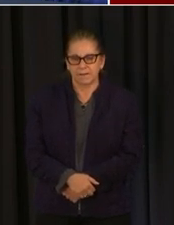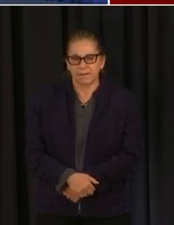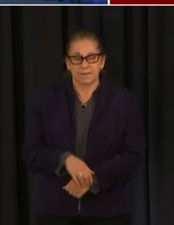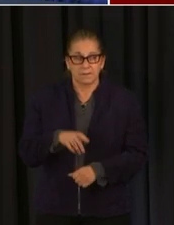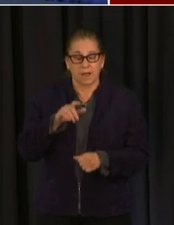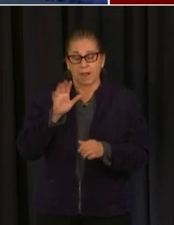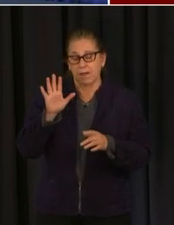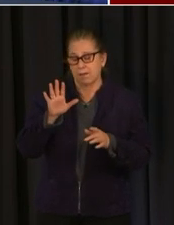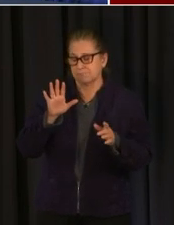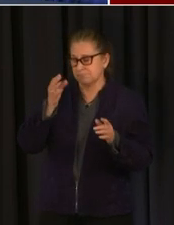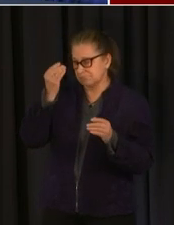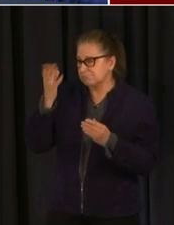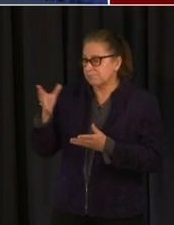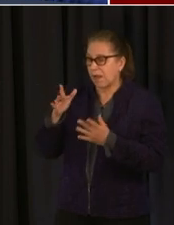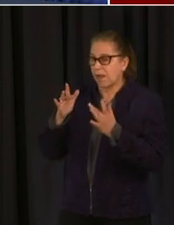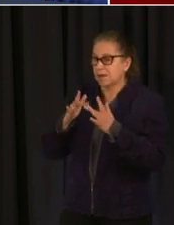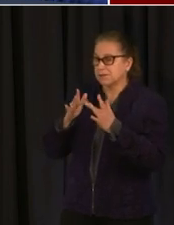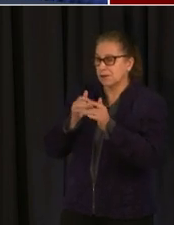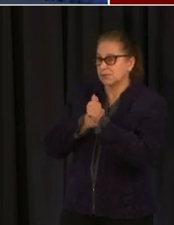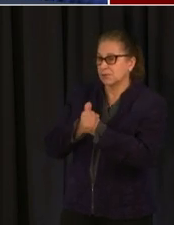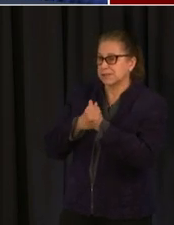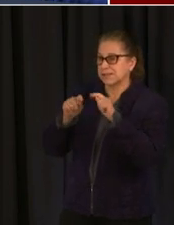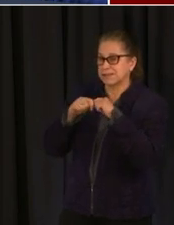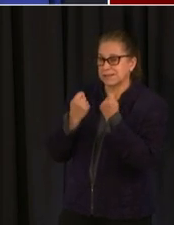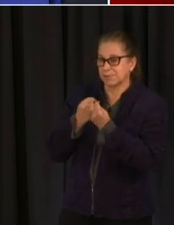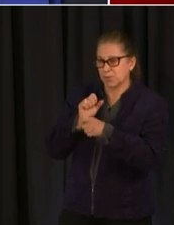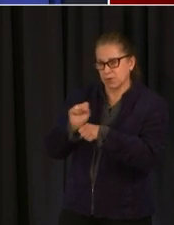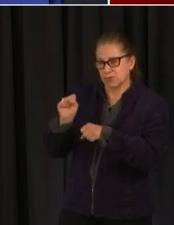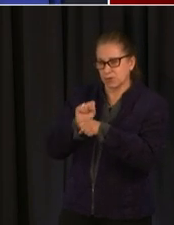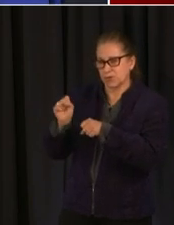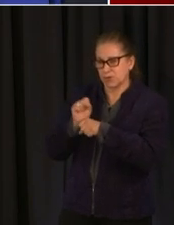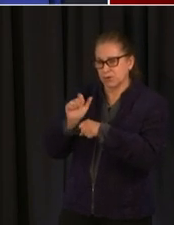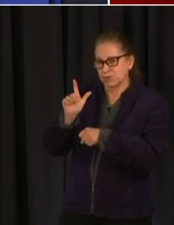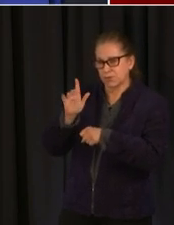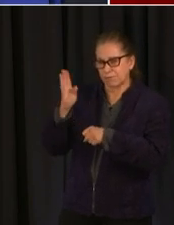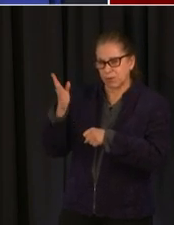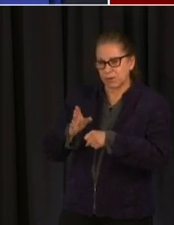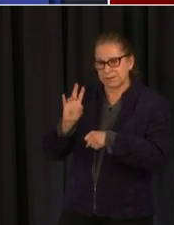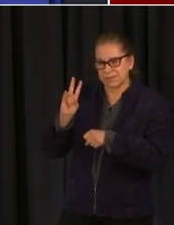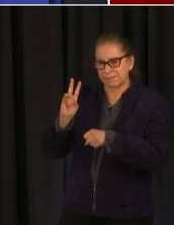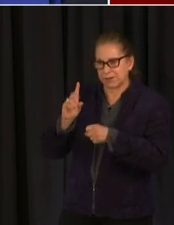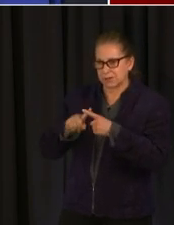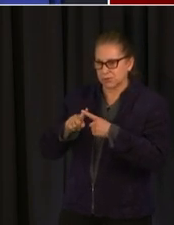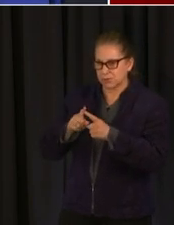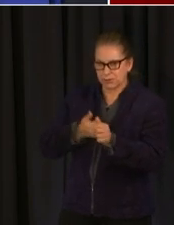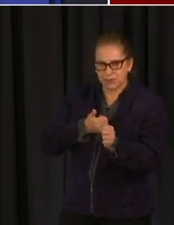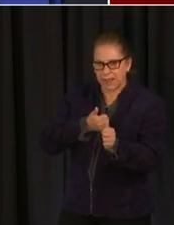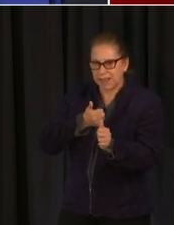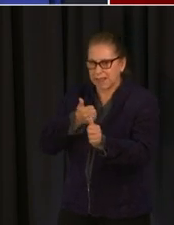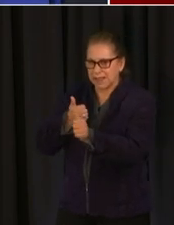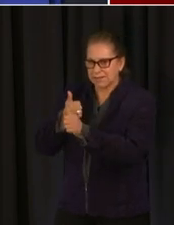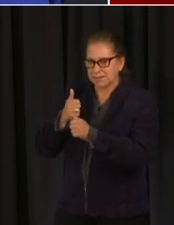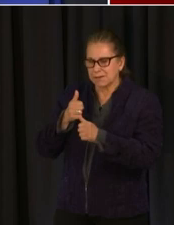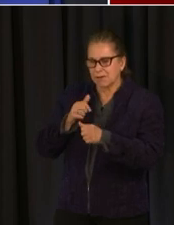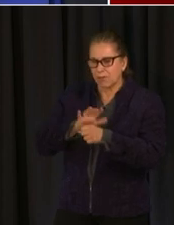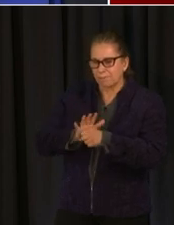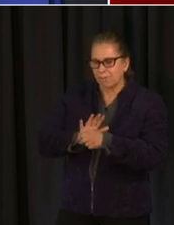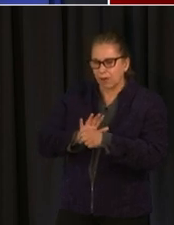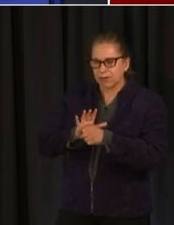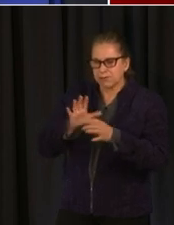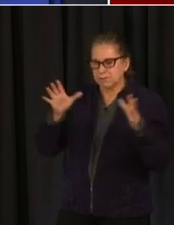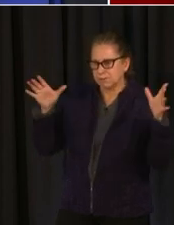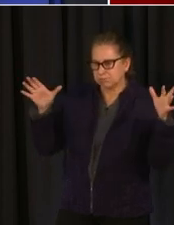uh for the duration of this pandemic as the mayor has highlighted we are quickly um and enthusiastically